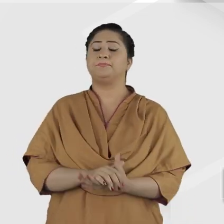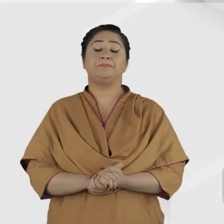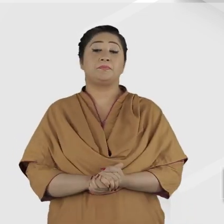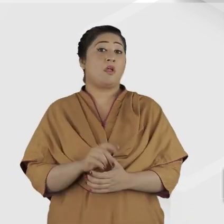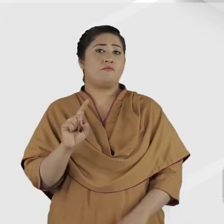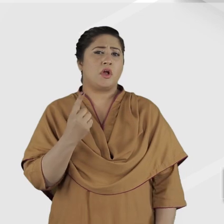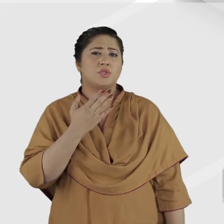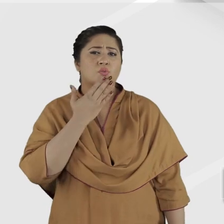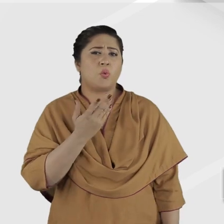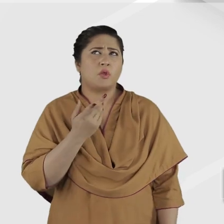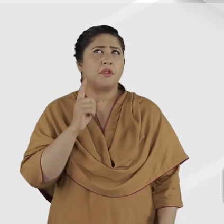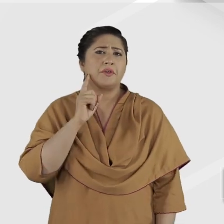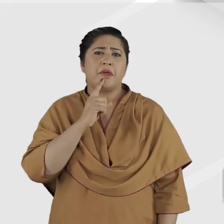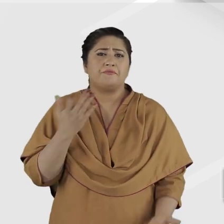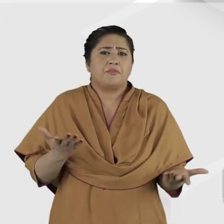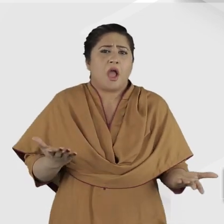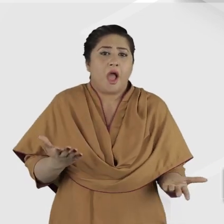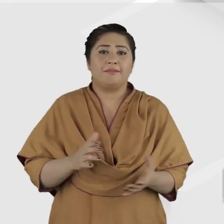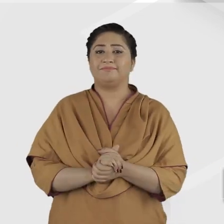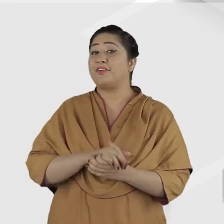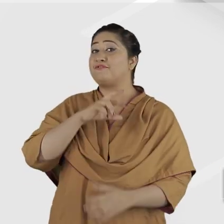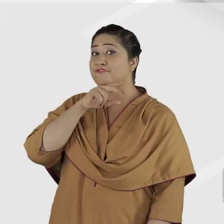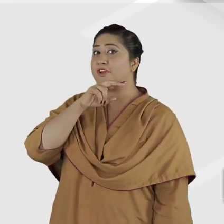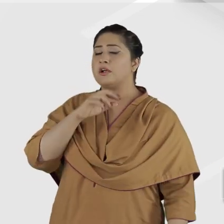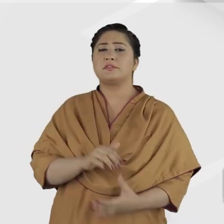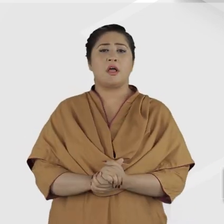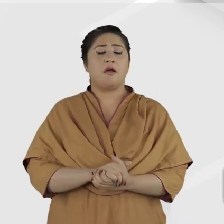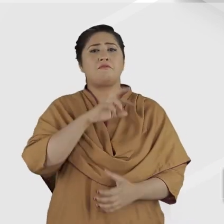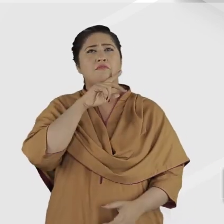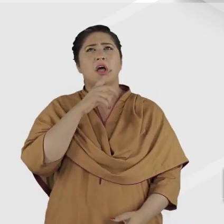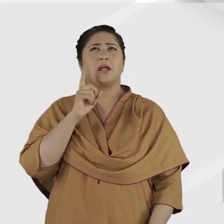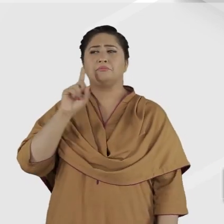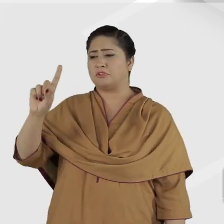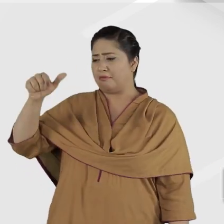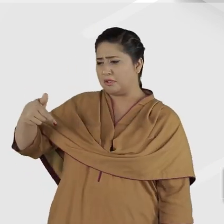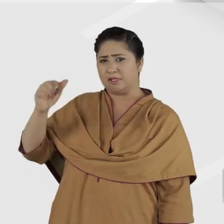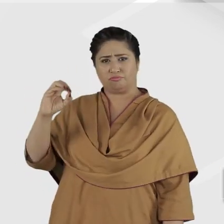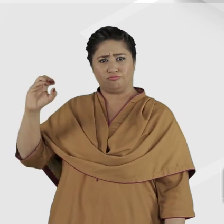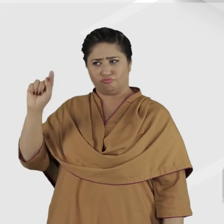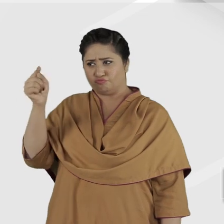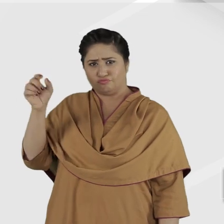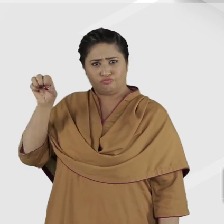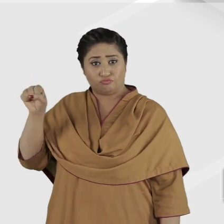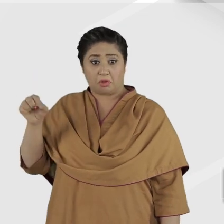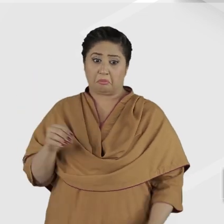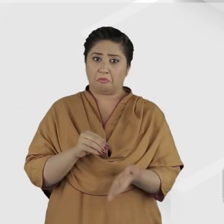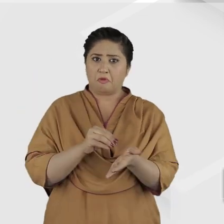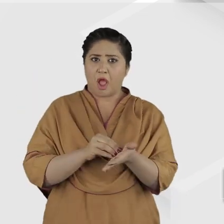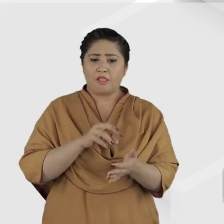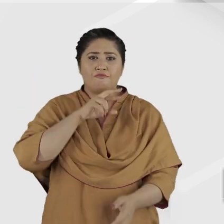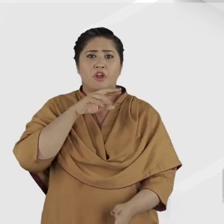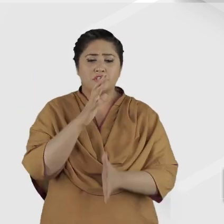The first school of the deaf was established in France in the mid-1700s. It